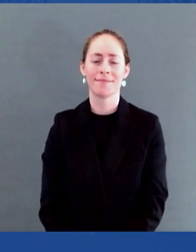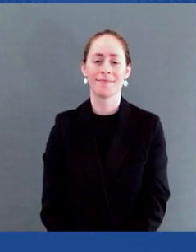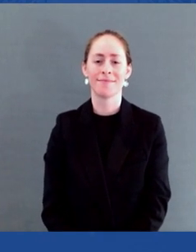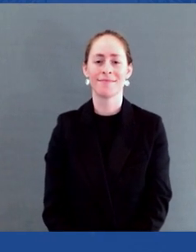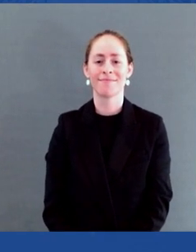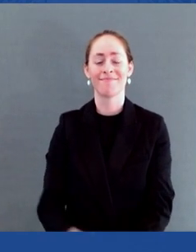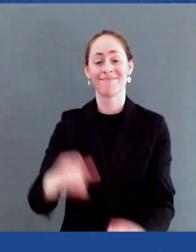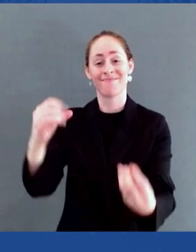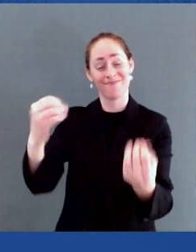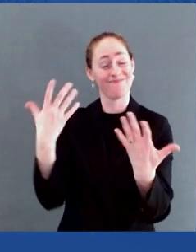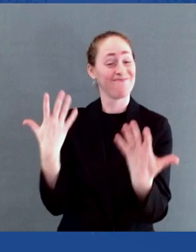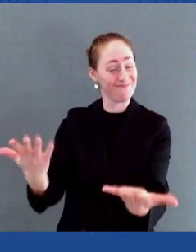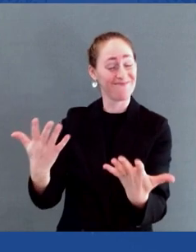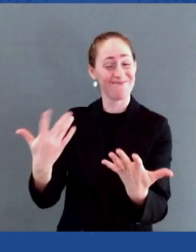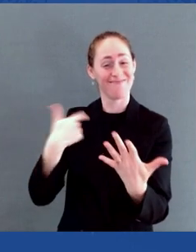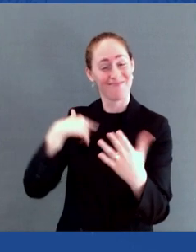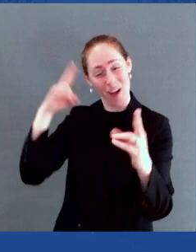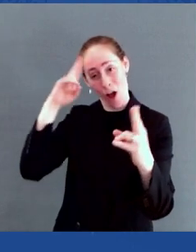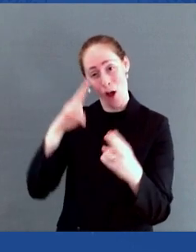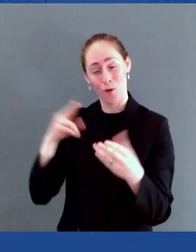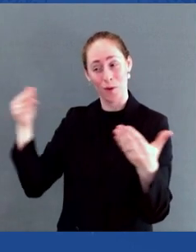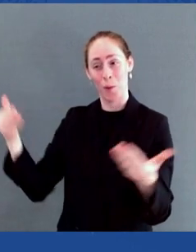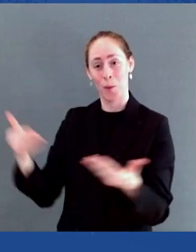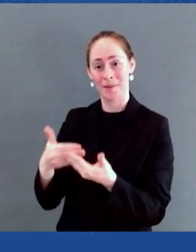President of the United States, Joe Biden.